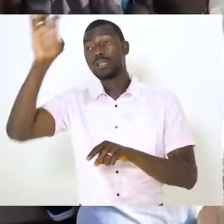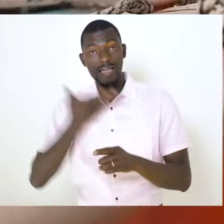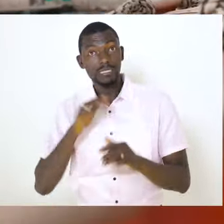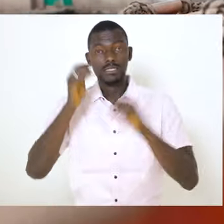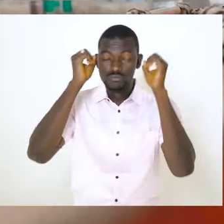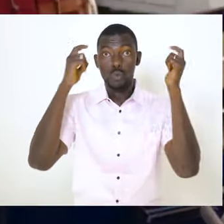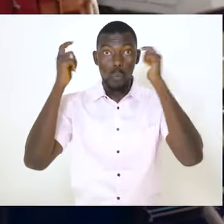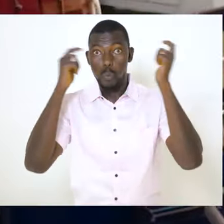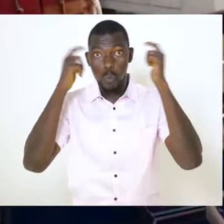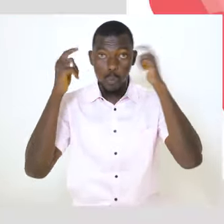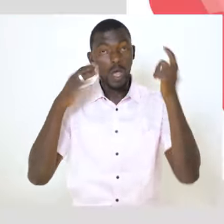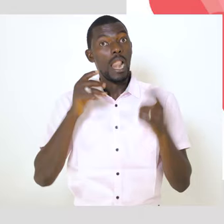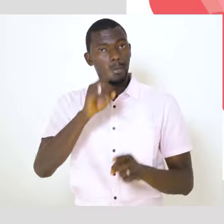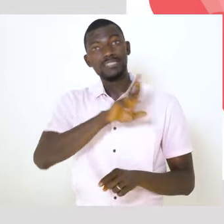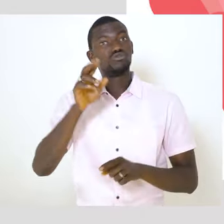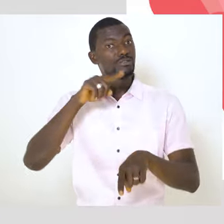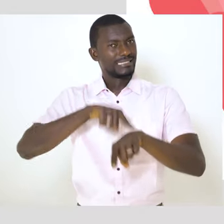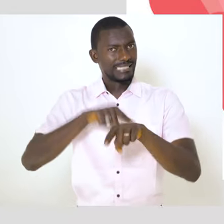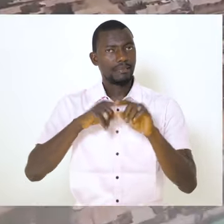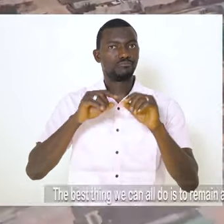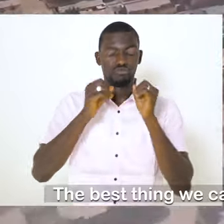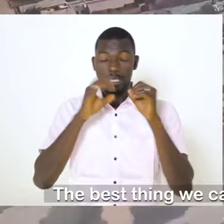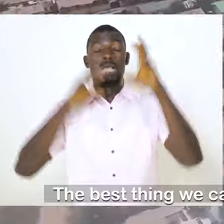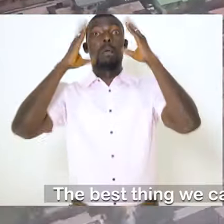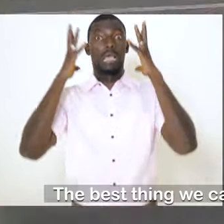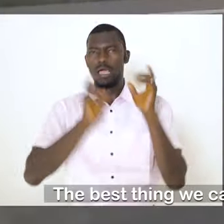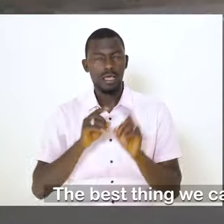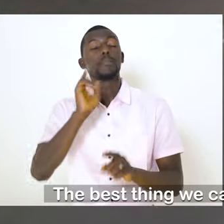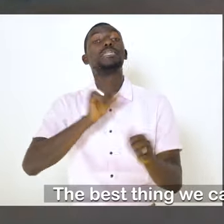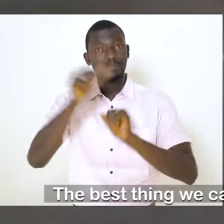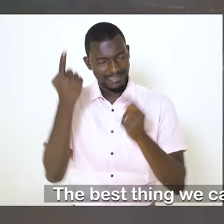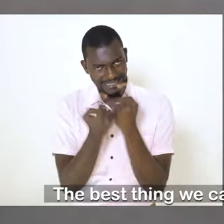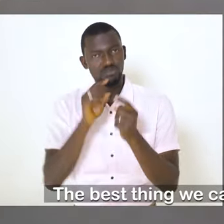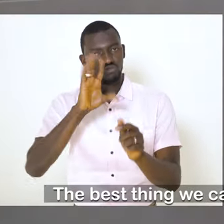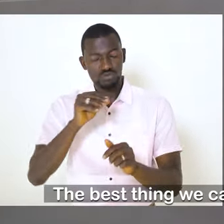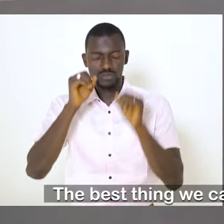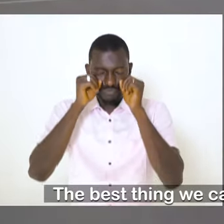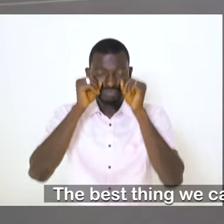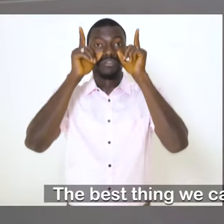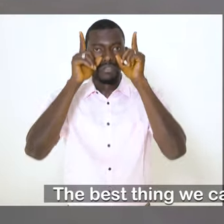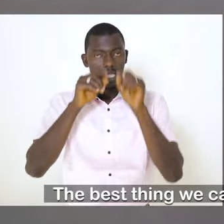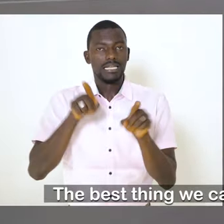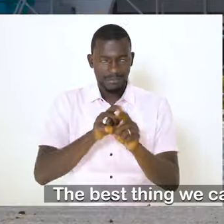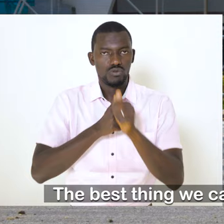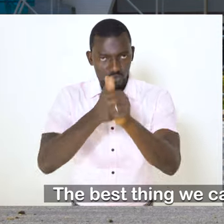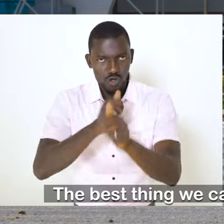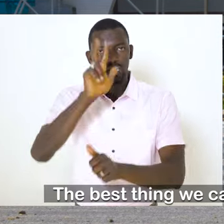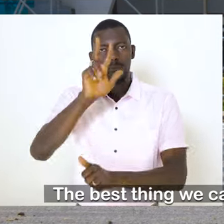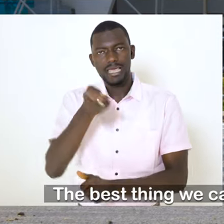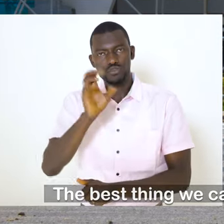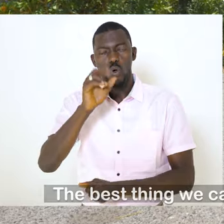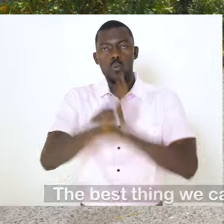That may sound scary, but this is not the time to panic. The best thing we can all do is to remain alert and follow the World Health